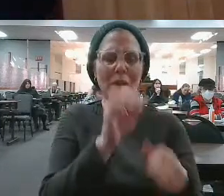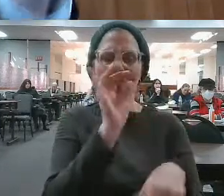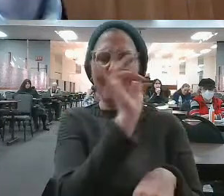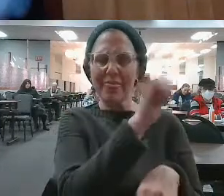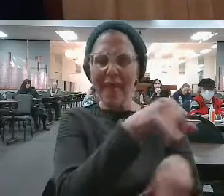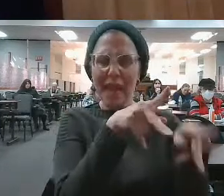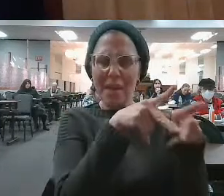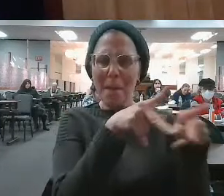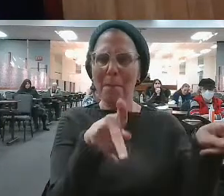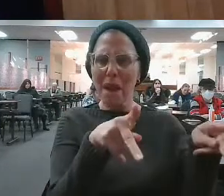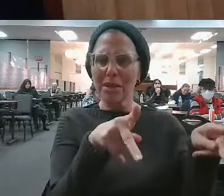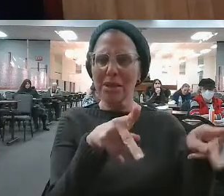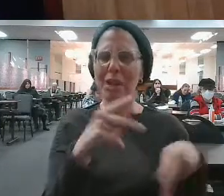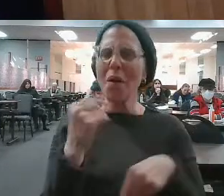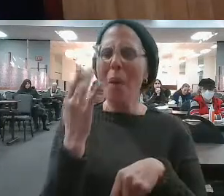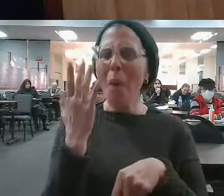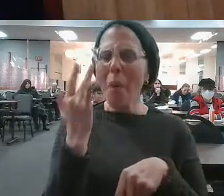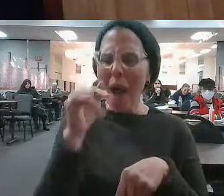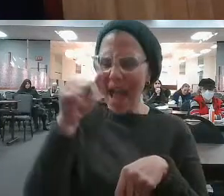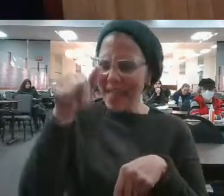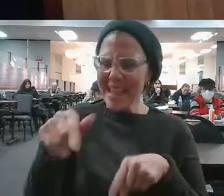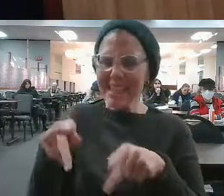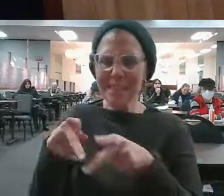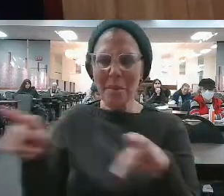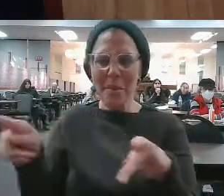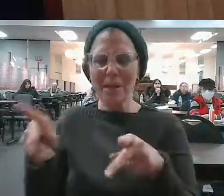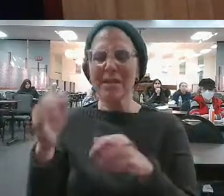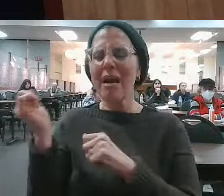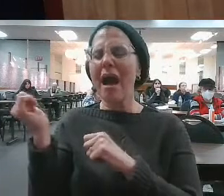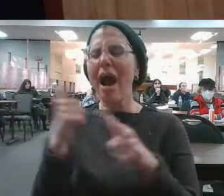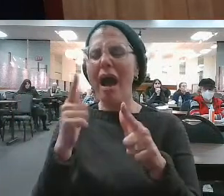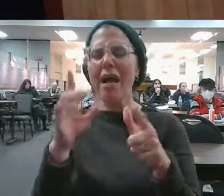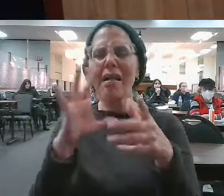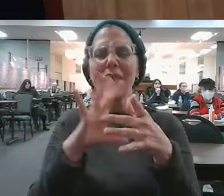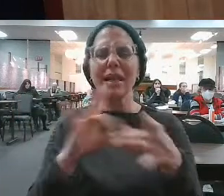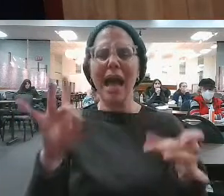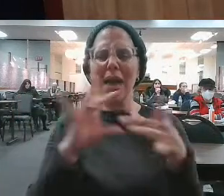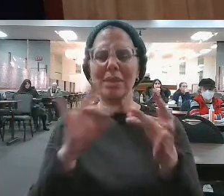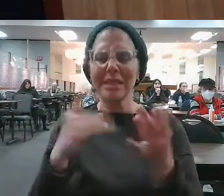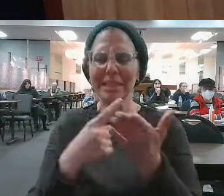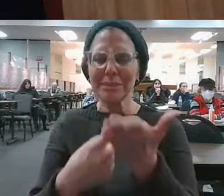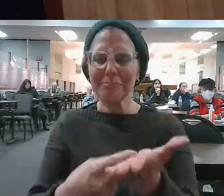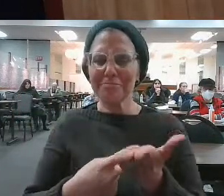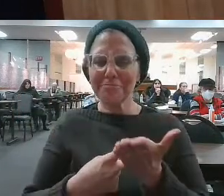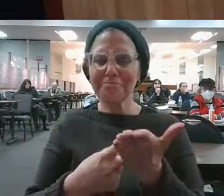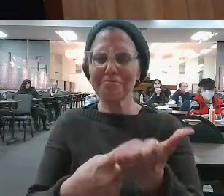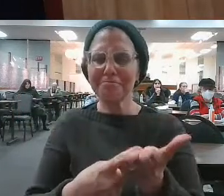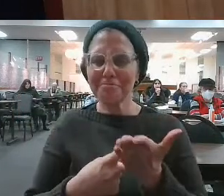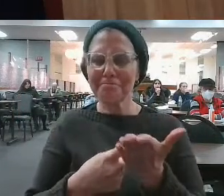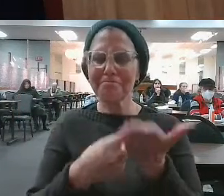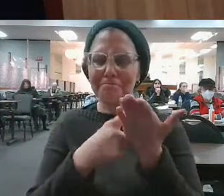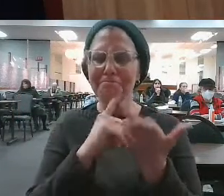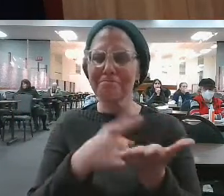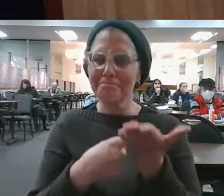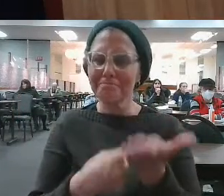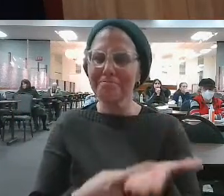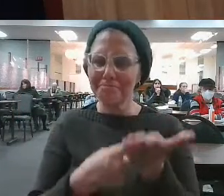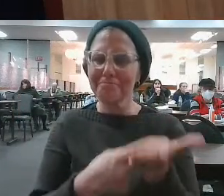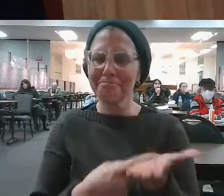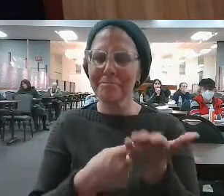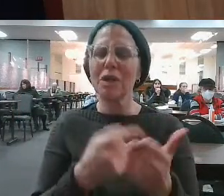menorah in Parshis Truma? So all the Mepharshim struggle with this basic idea, why is the oil